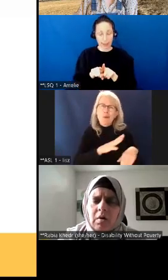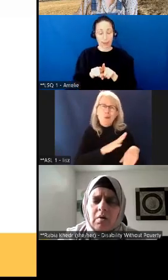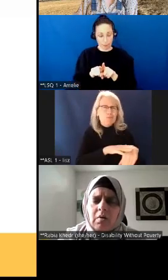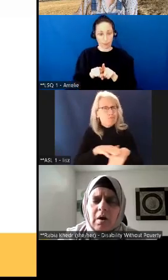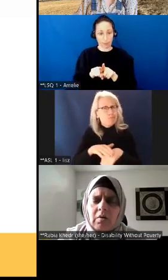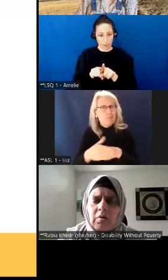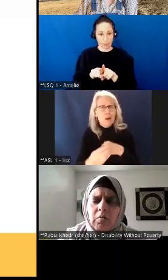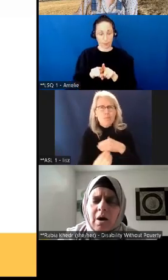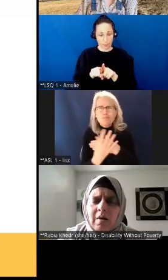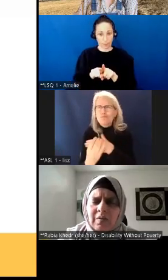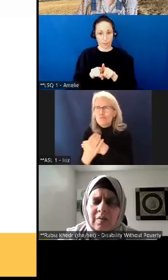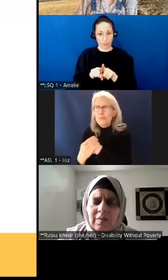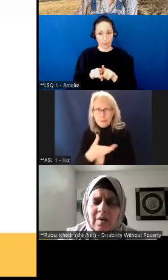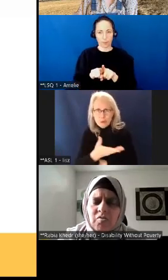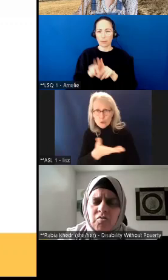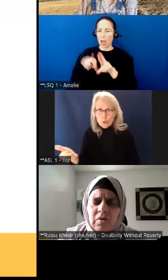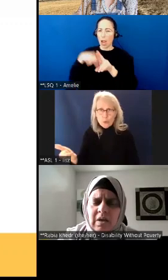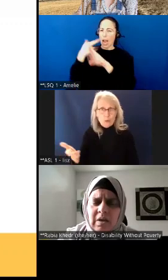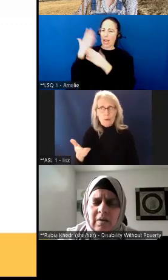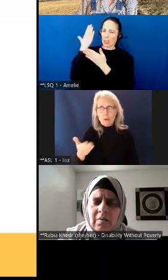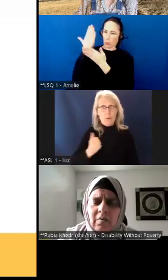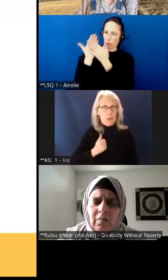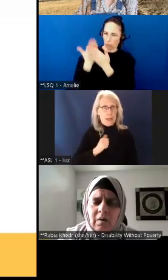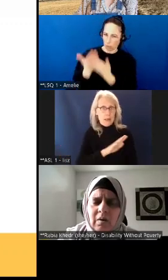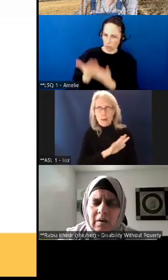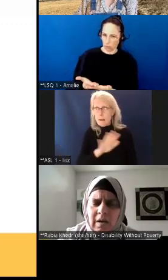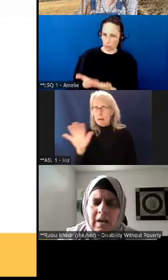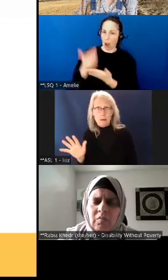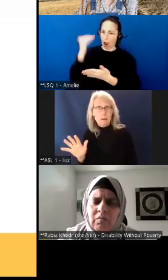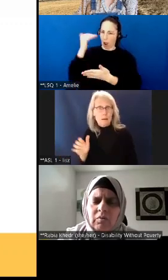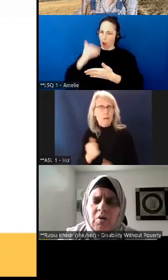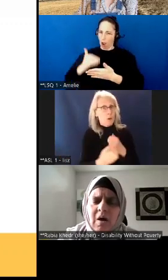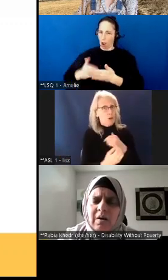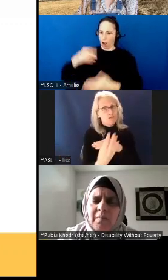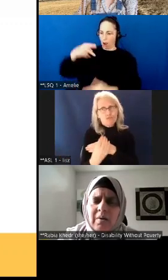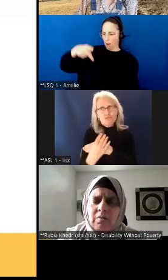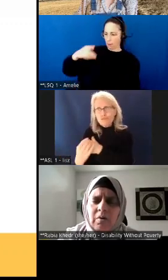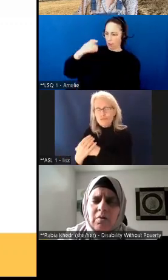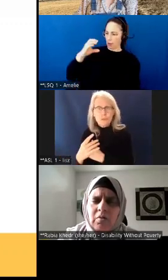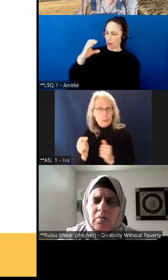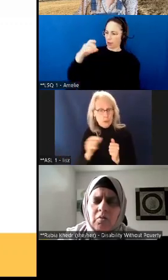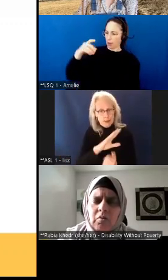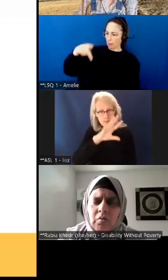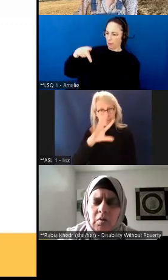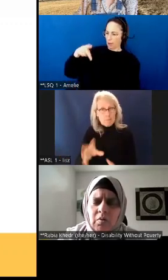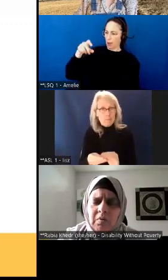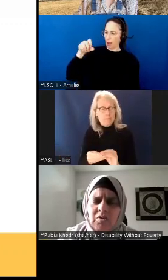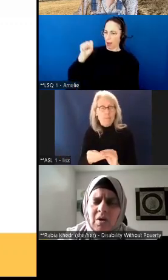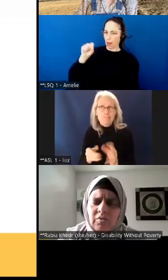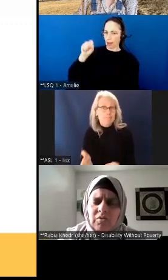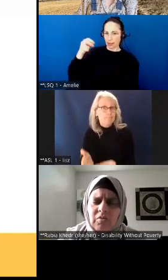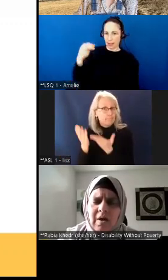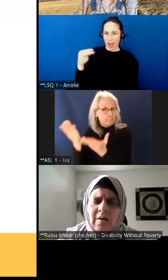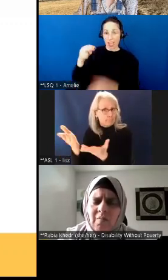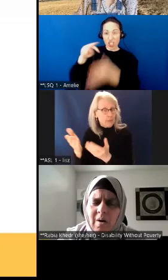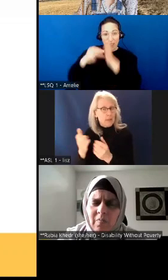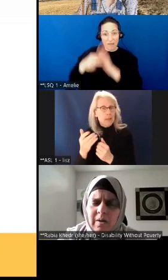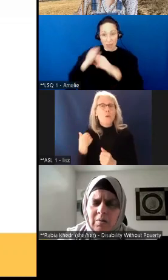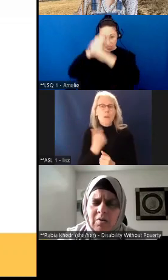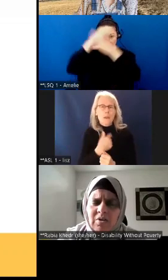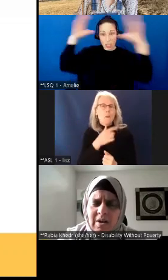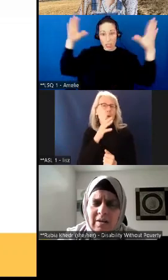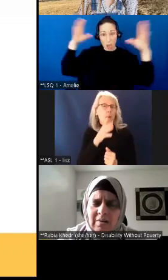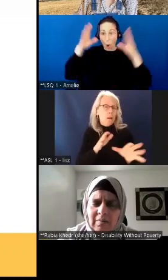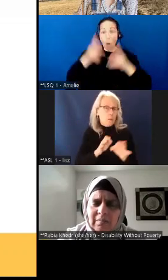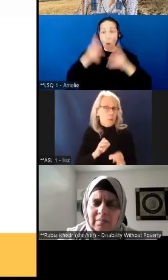you across this country. And we will talk about who we talked to and what